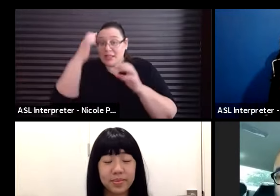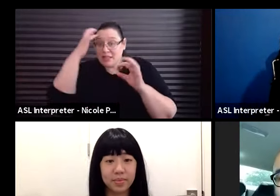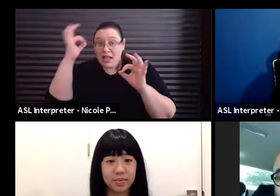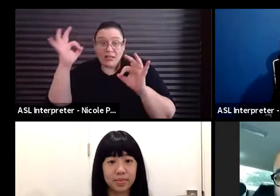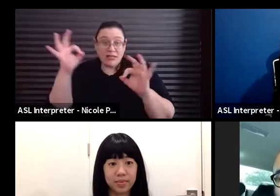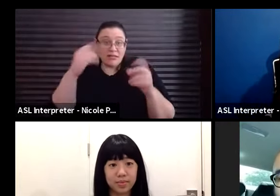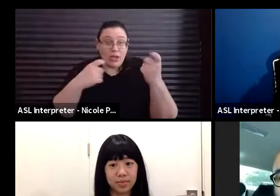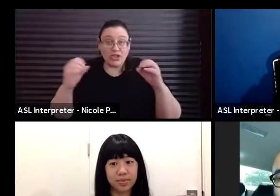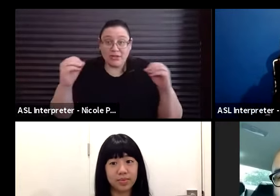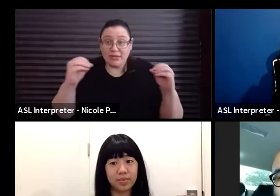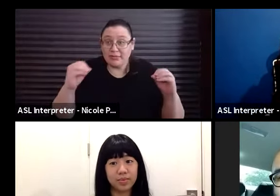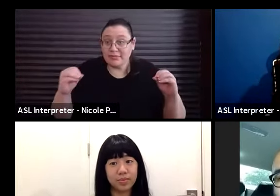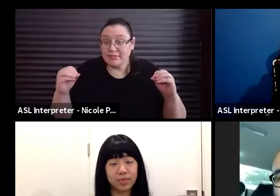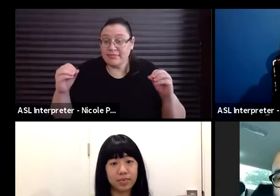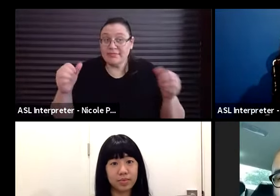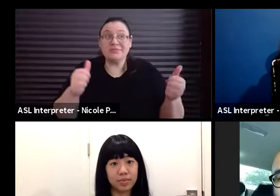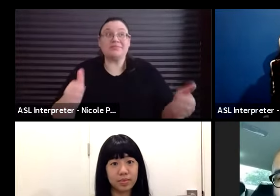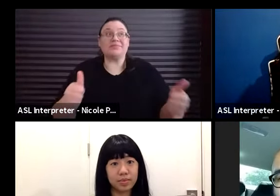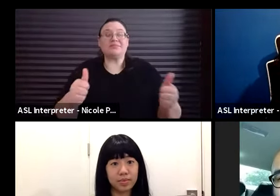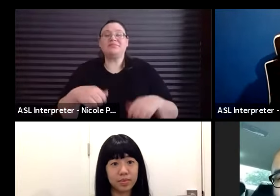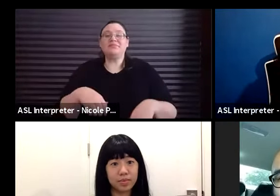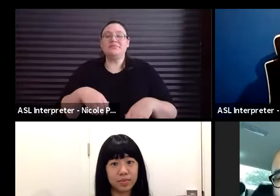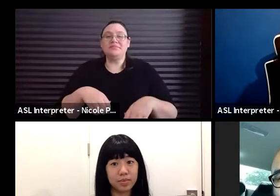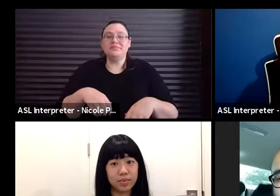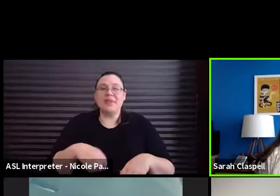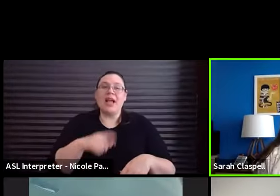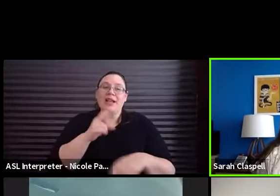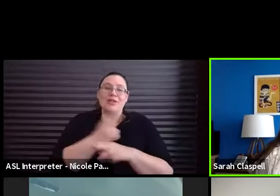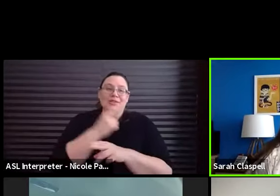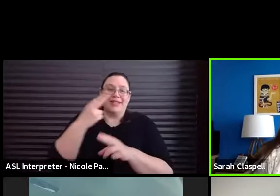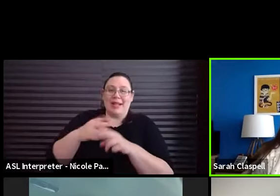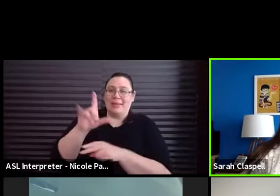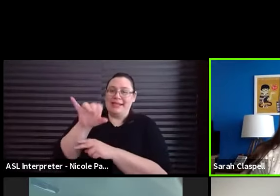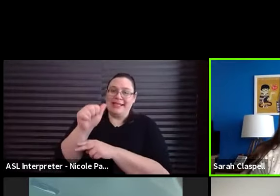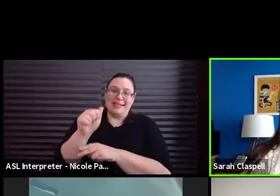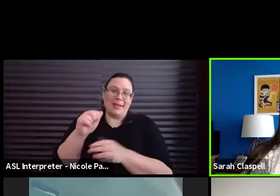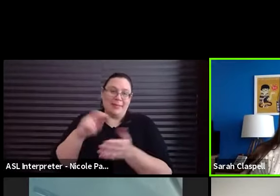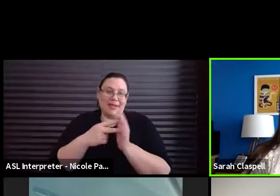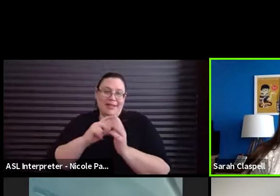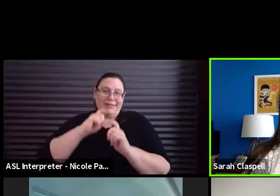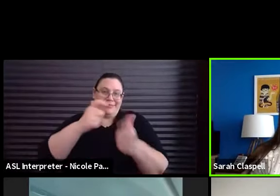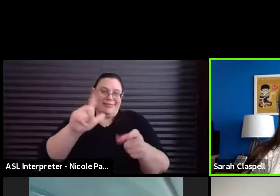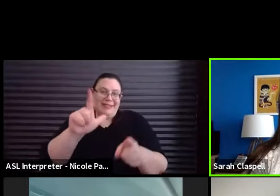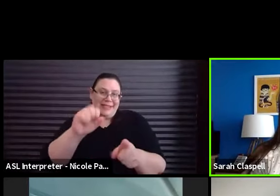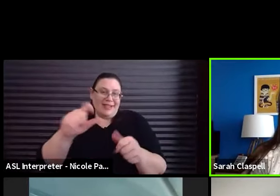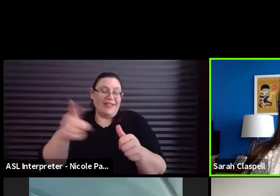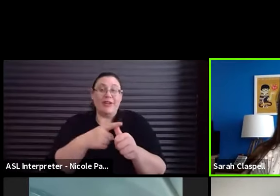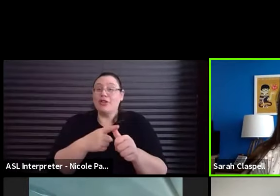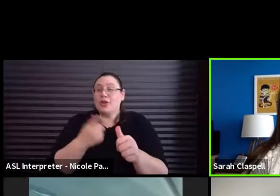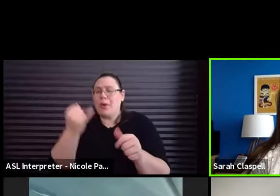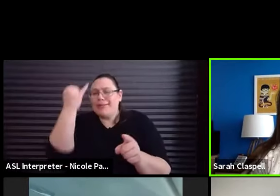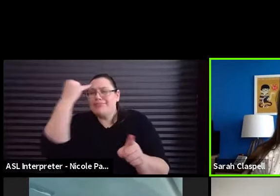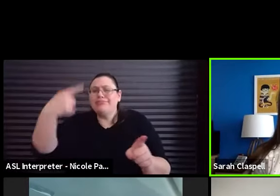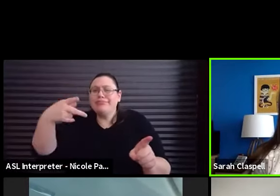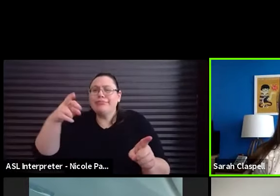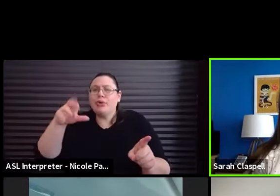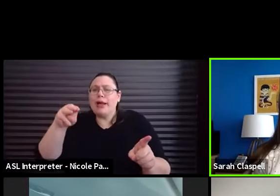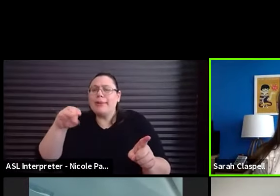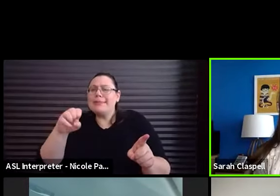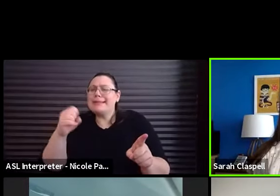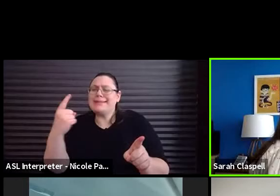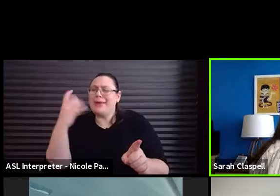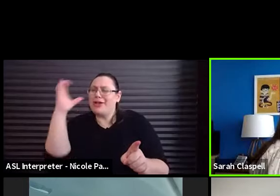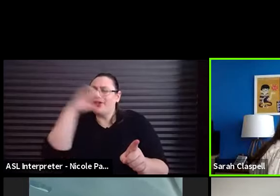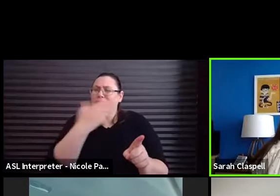All right. Um, I said Lisa's name. So Lisa's up first. Let's give Lisa a premise. Something unusual she does or